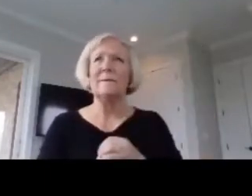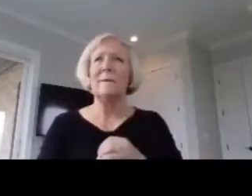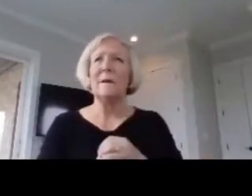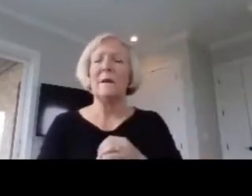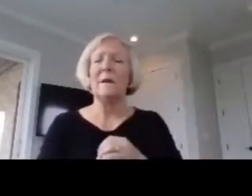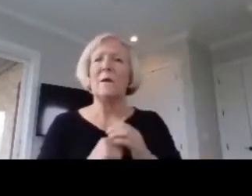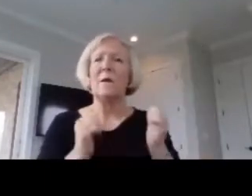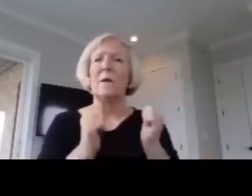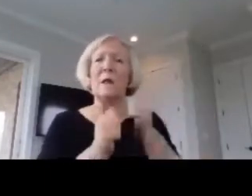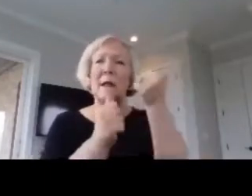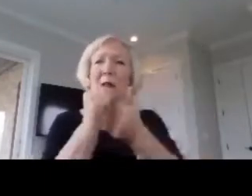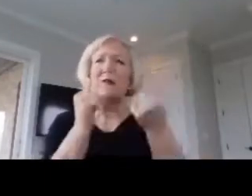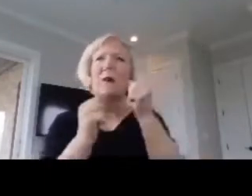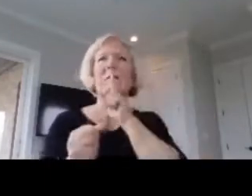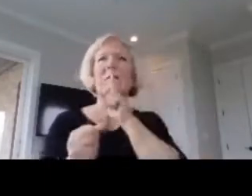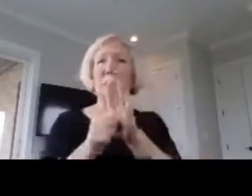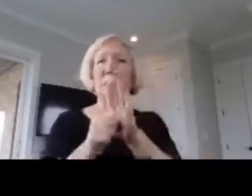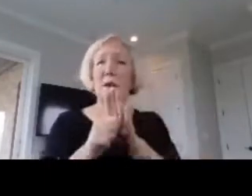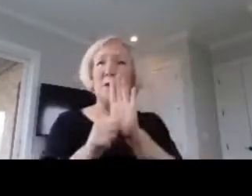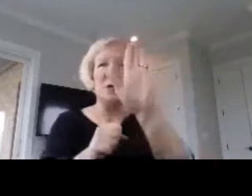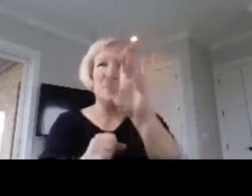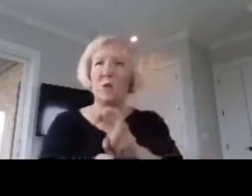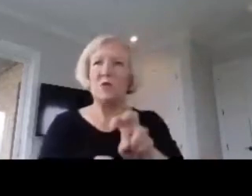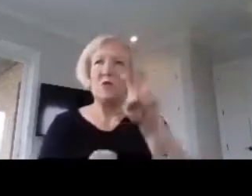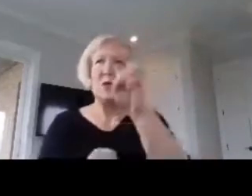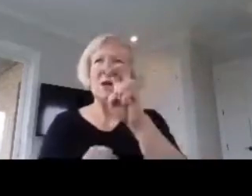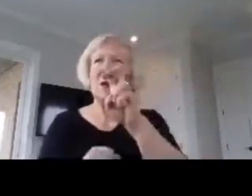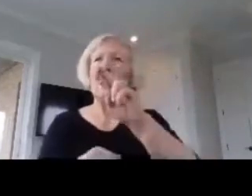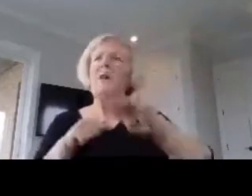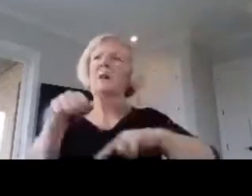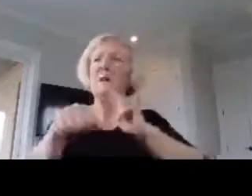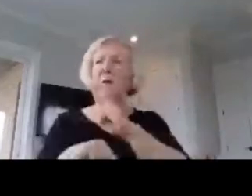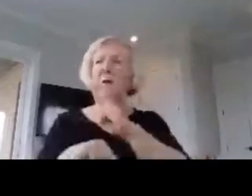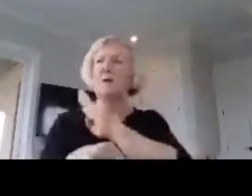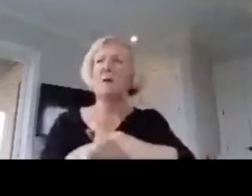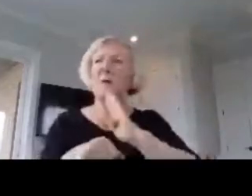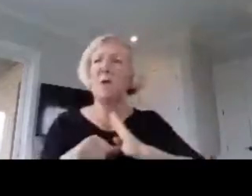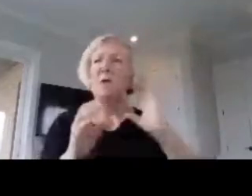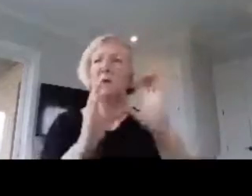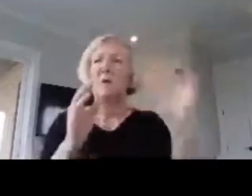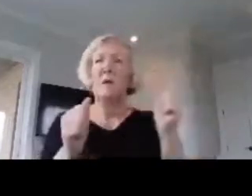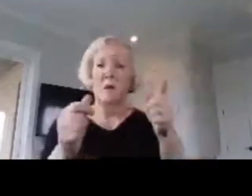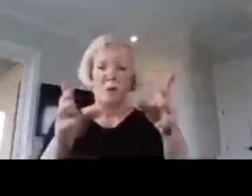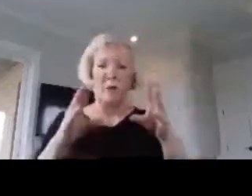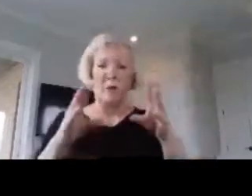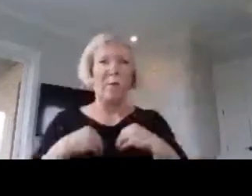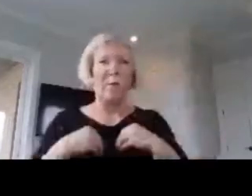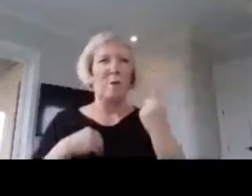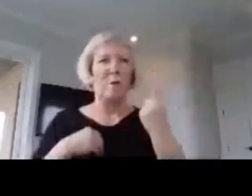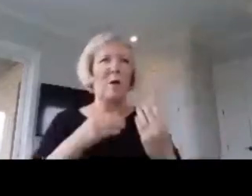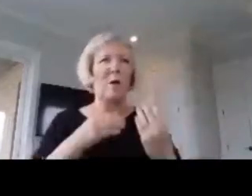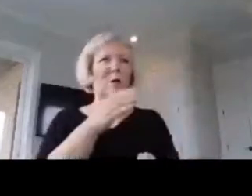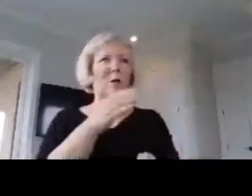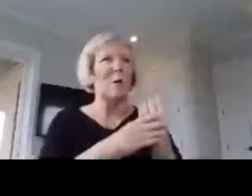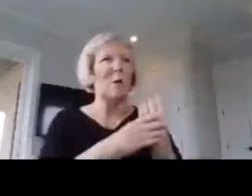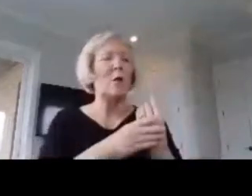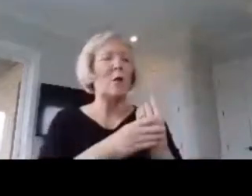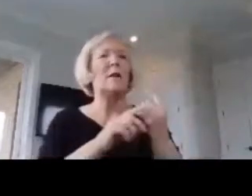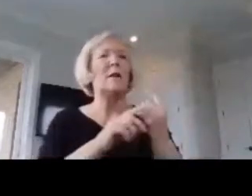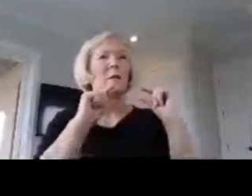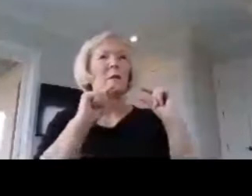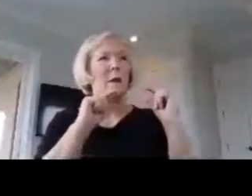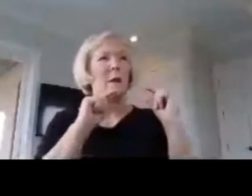you committed to the journey of national board certification, you accepted what a growing body of research told us.